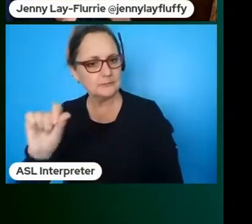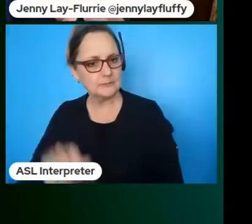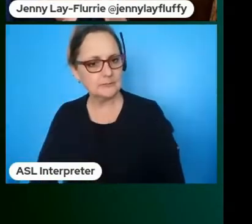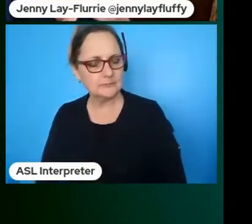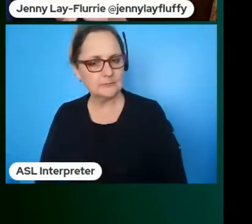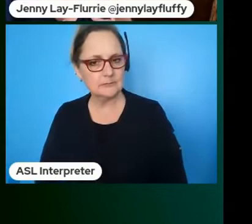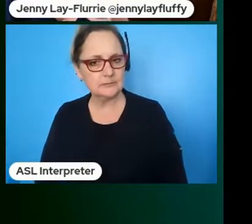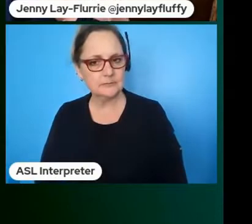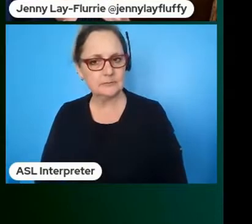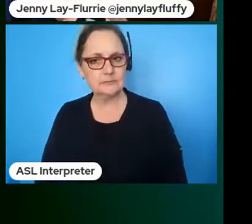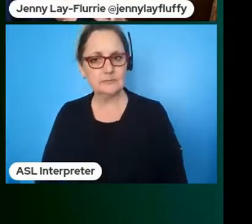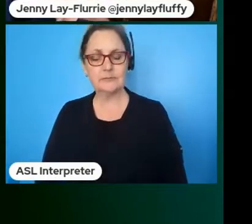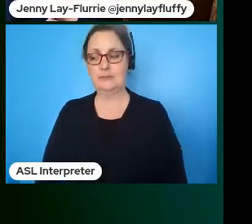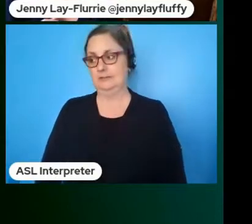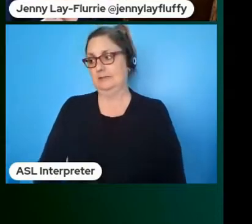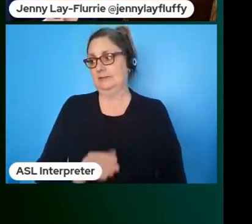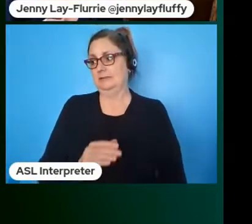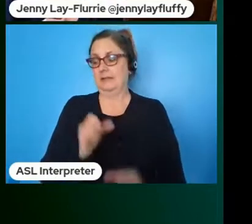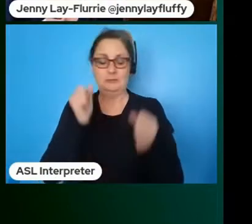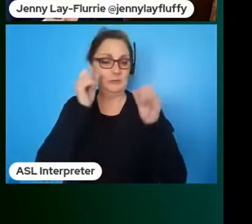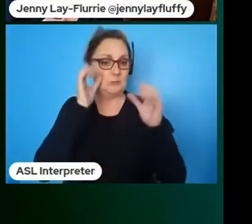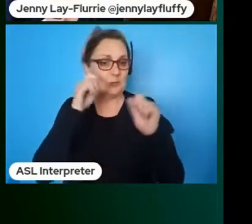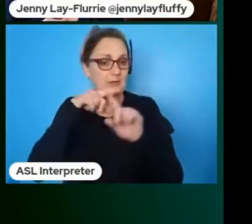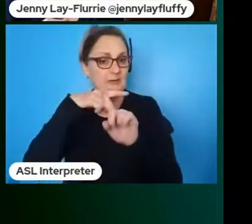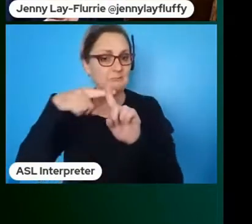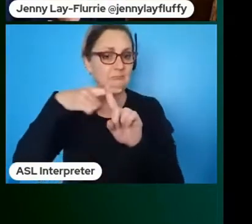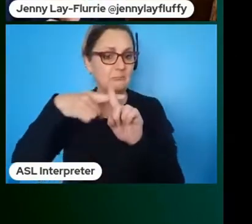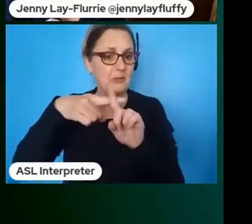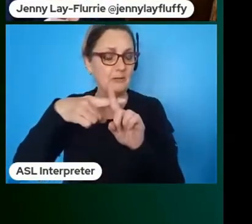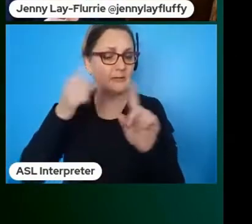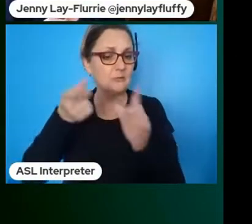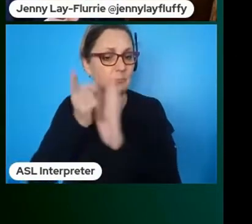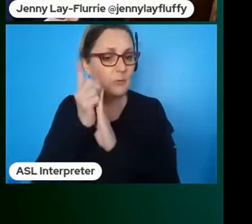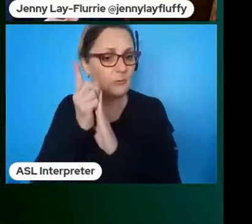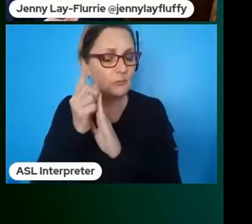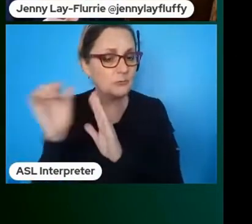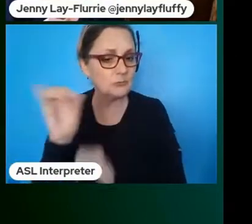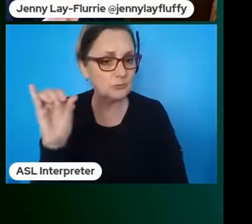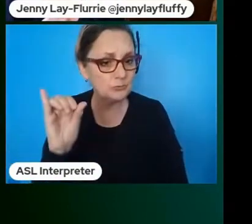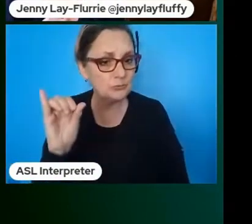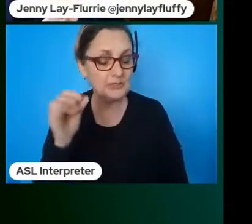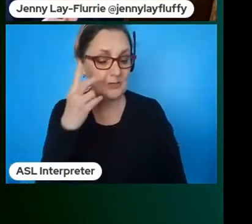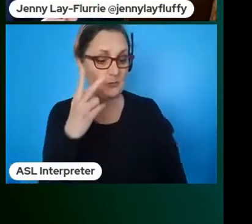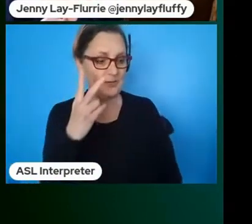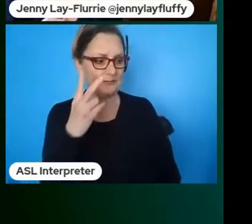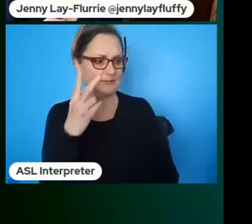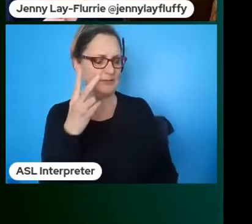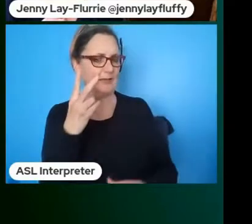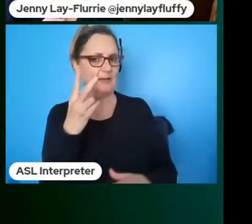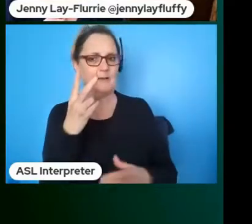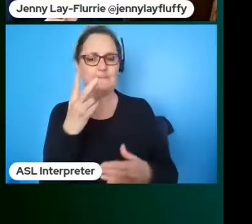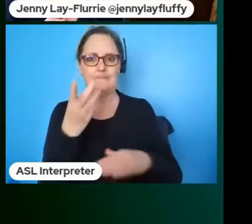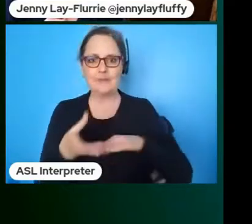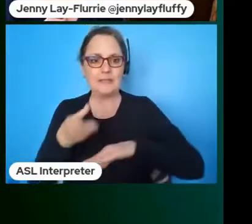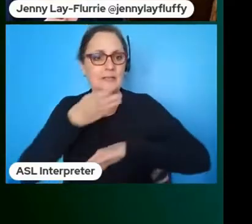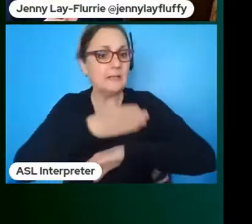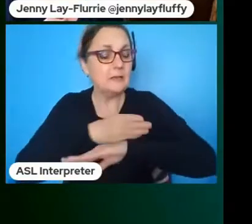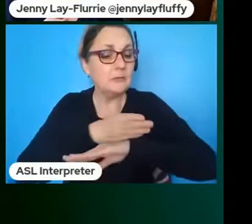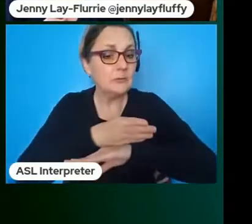there was also some pretty amazing moments as well one is we've seen an uptick and an increase